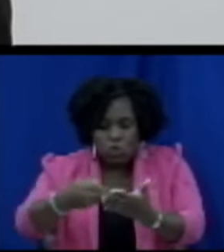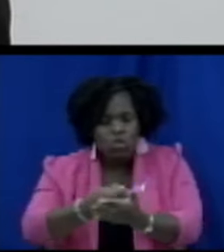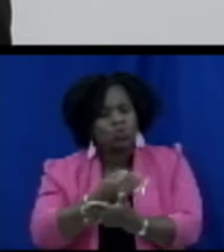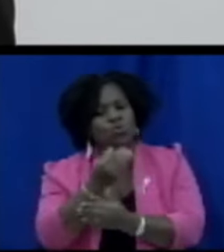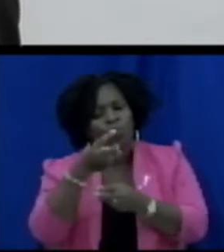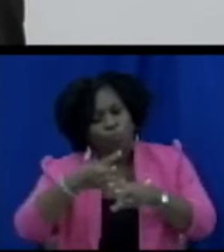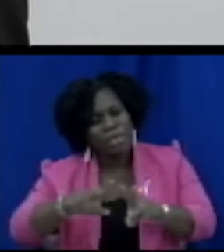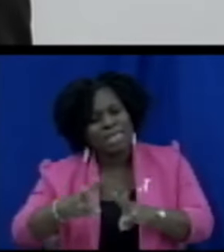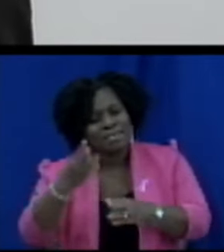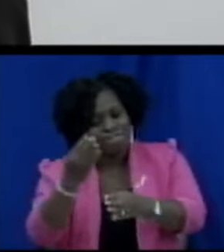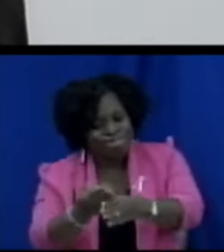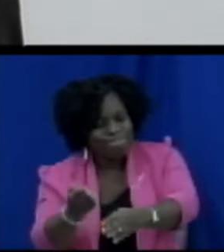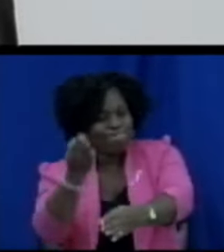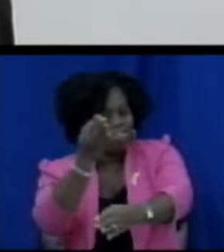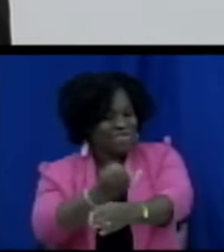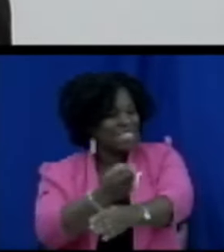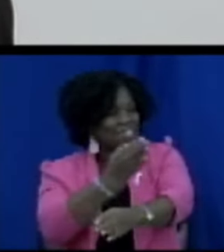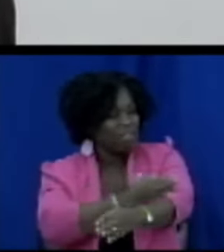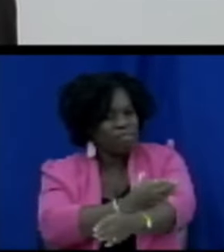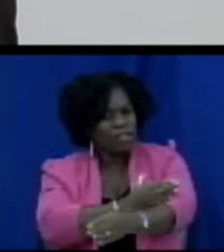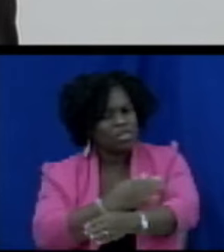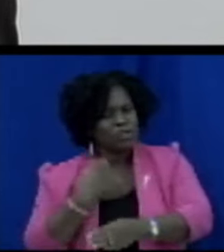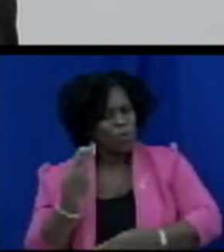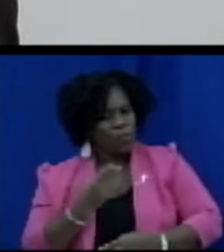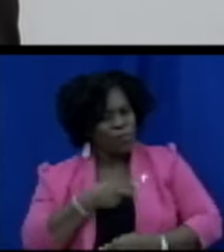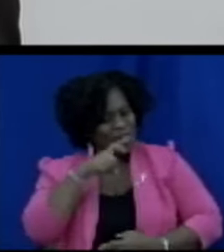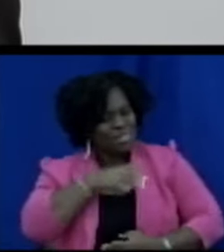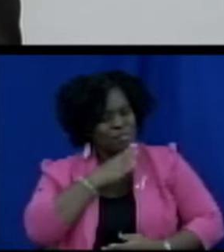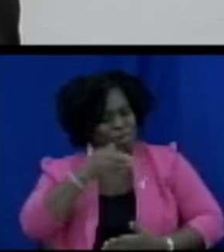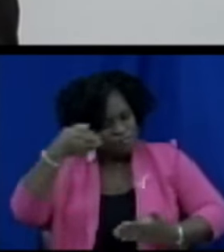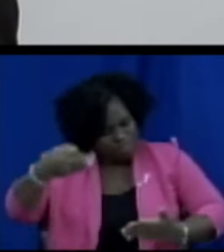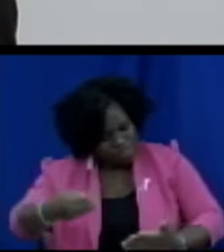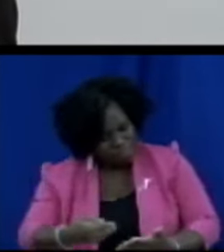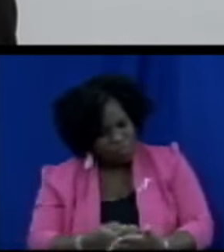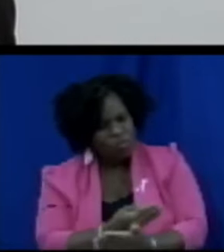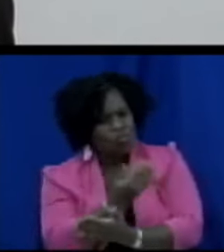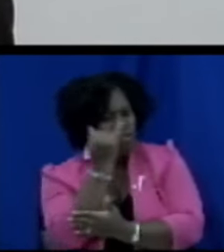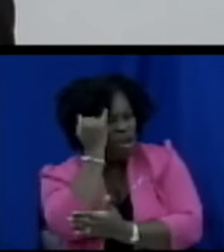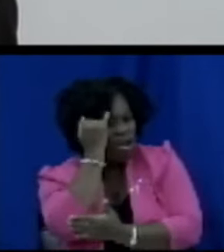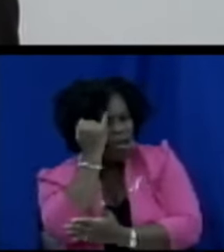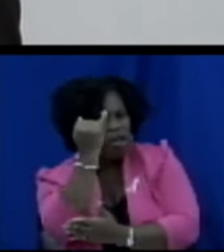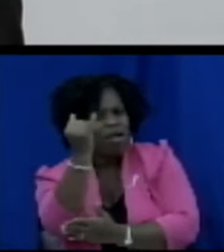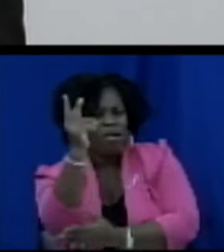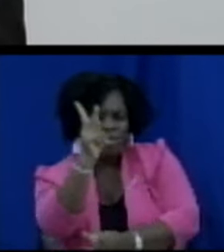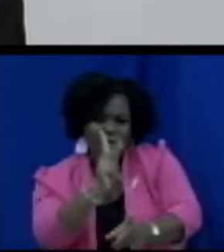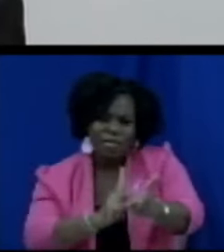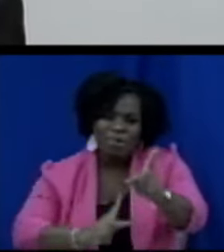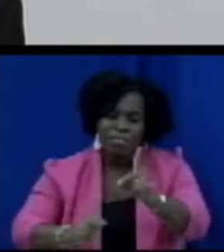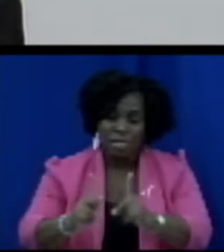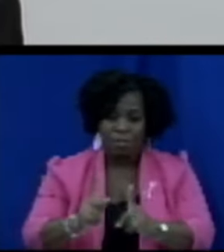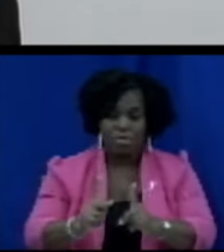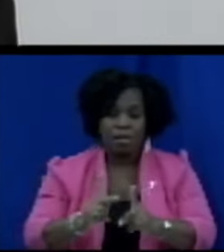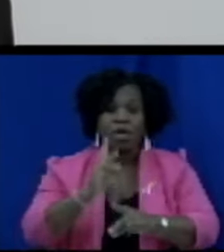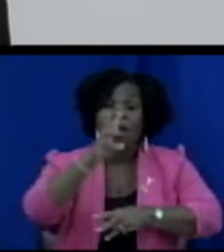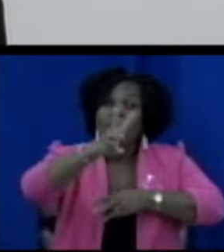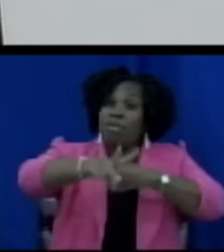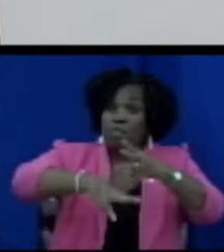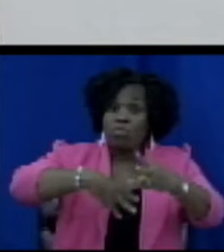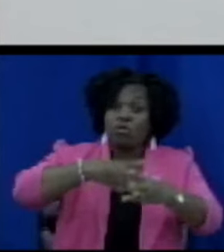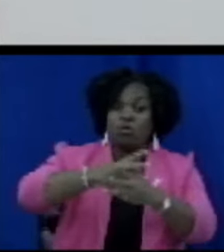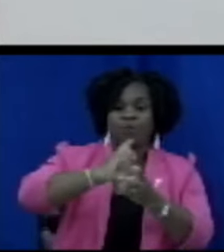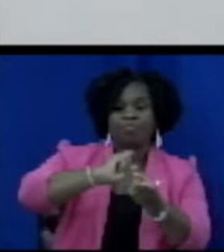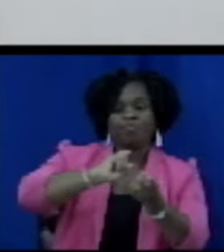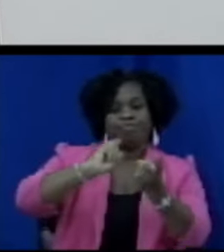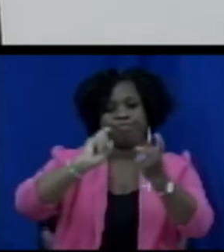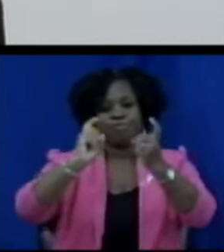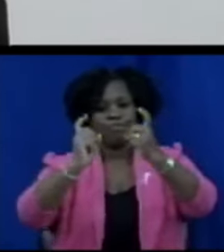of being an innovative people in a new and emerging innovative